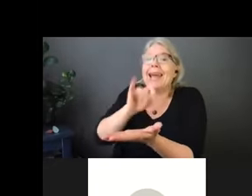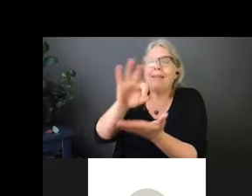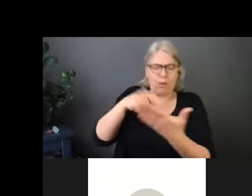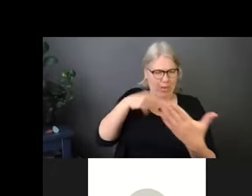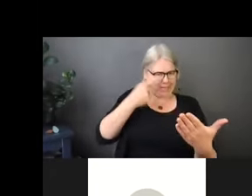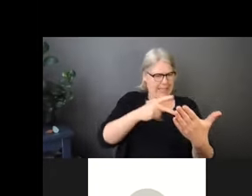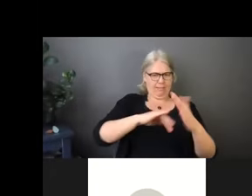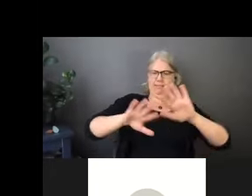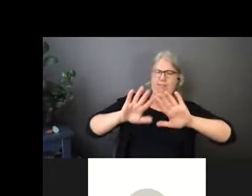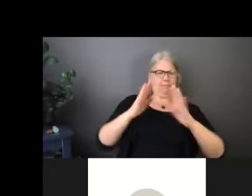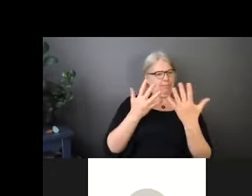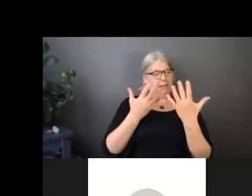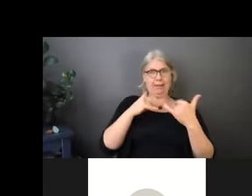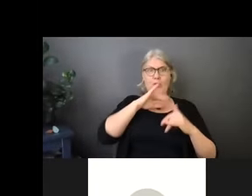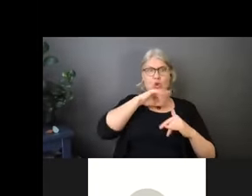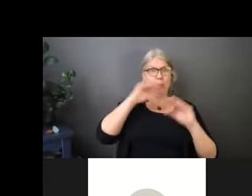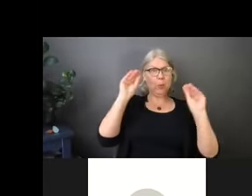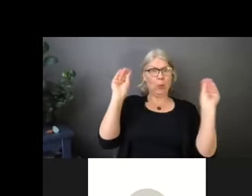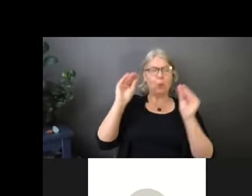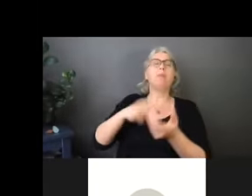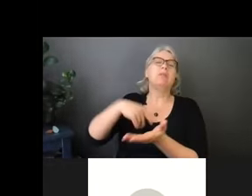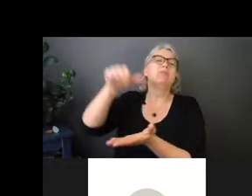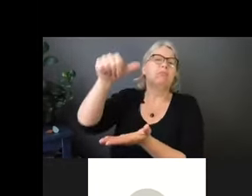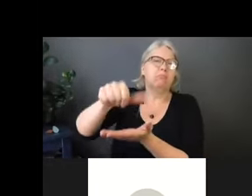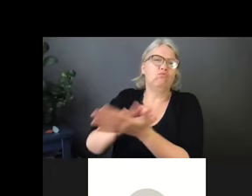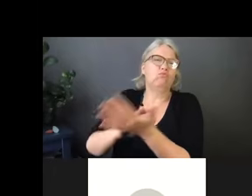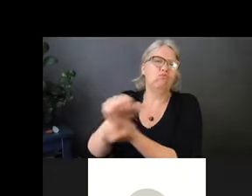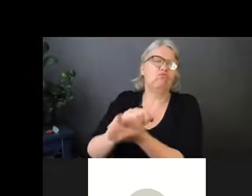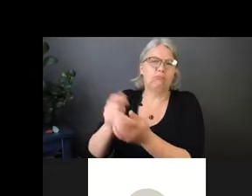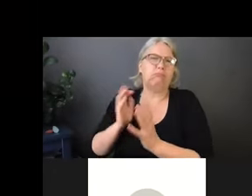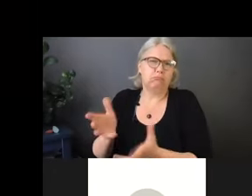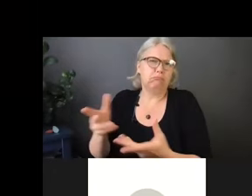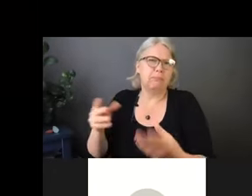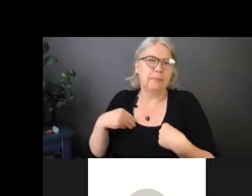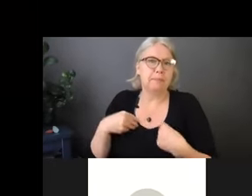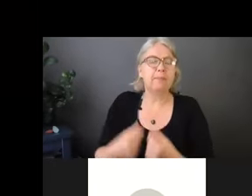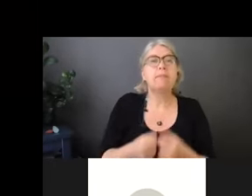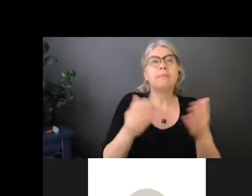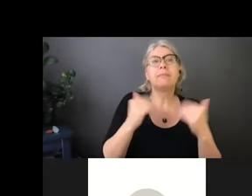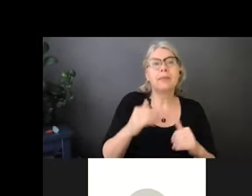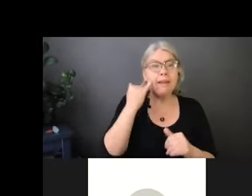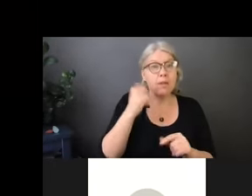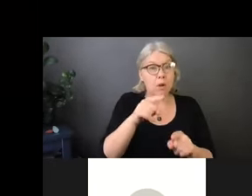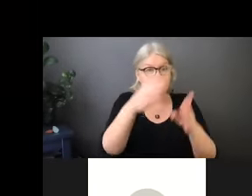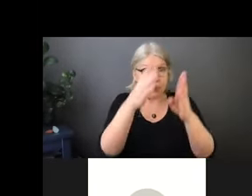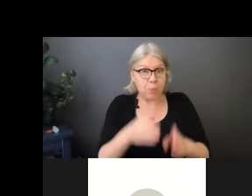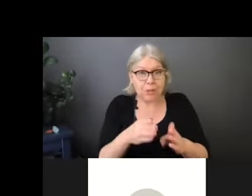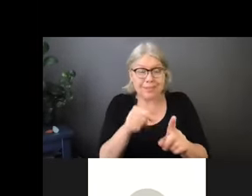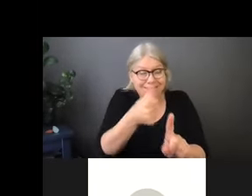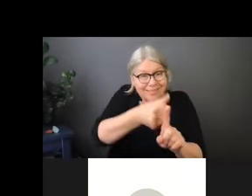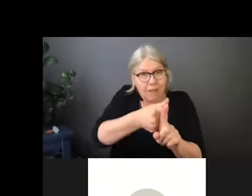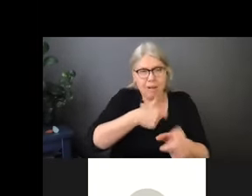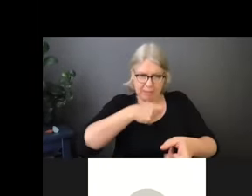not caring for somebody who has a spore type of infection, so C. diff is a spore type of